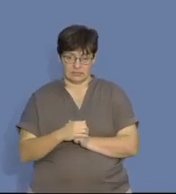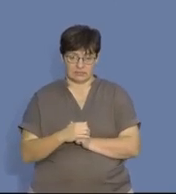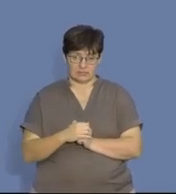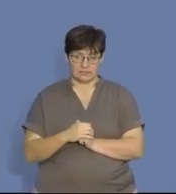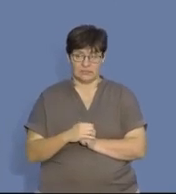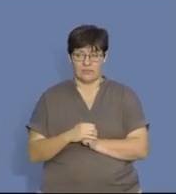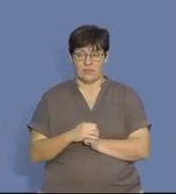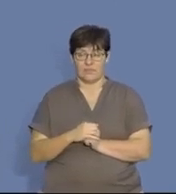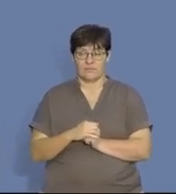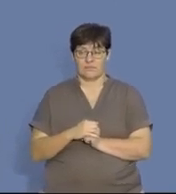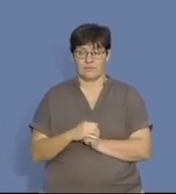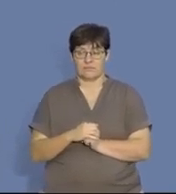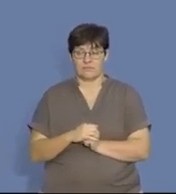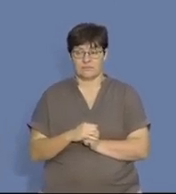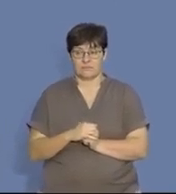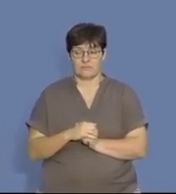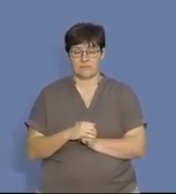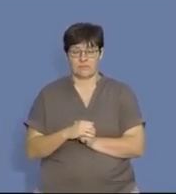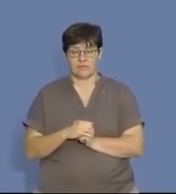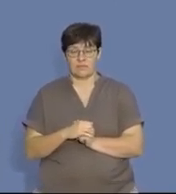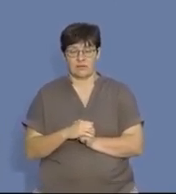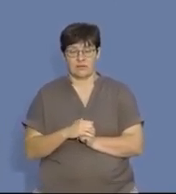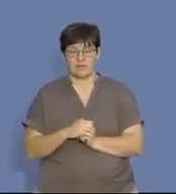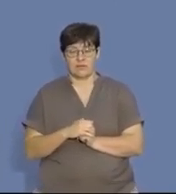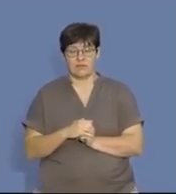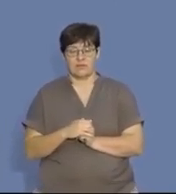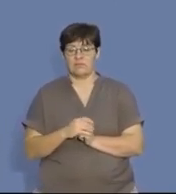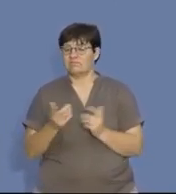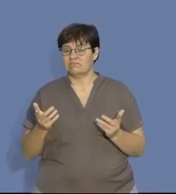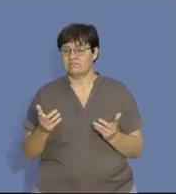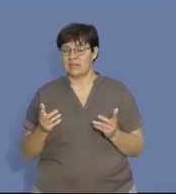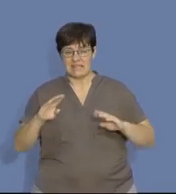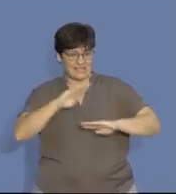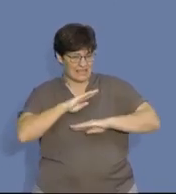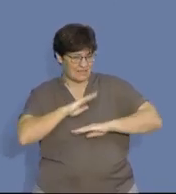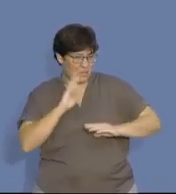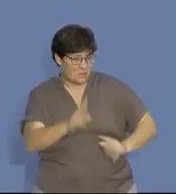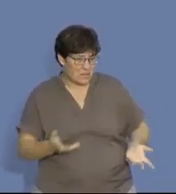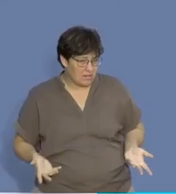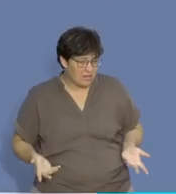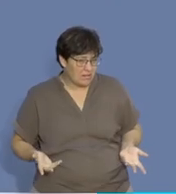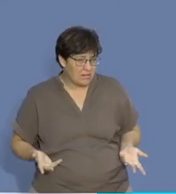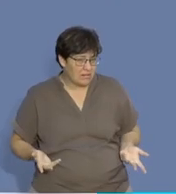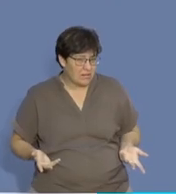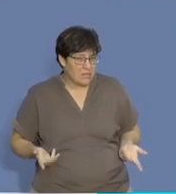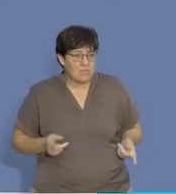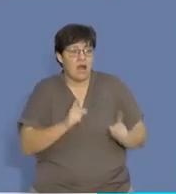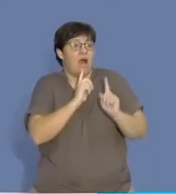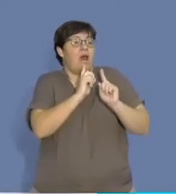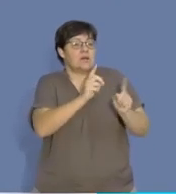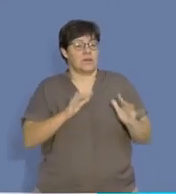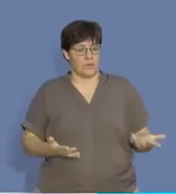Okay. So, 47,8%. Right. Now, will they be satisfied? How do we go about